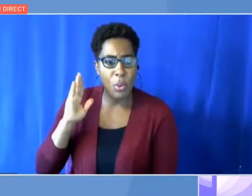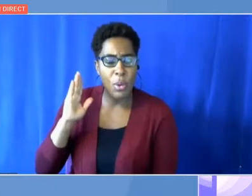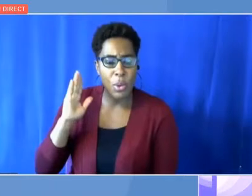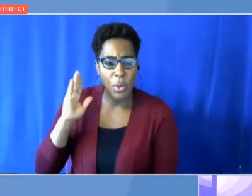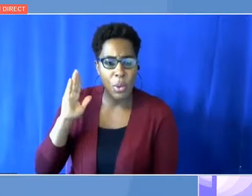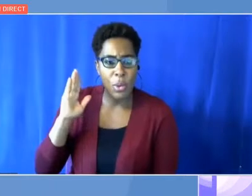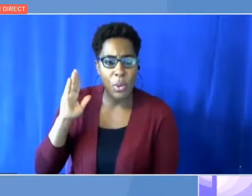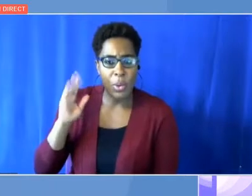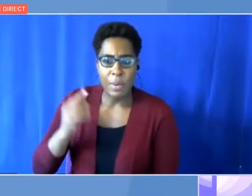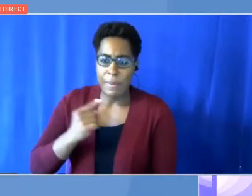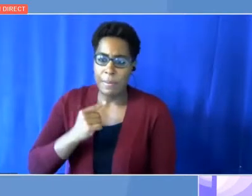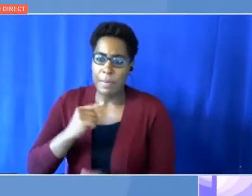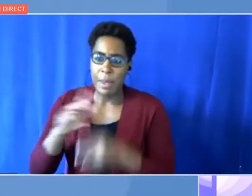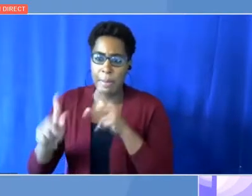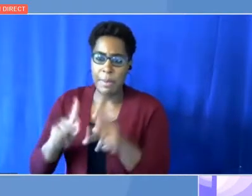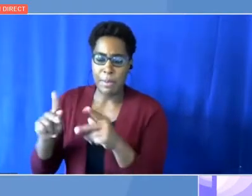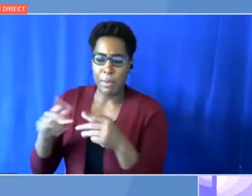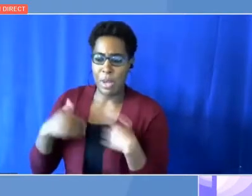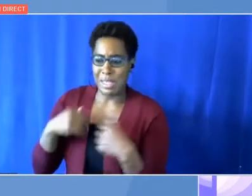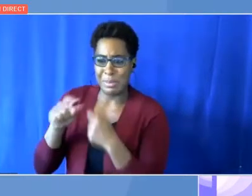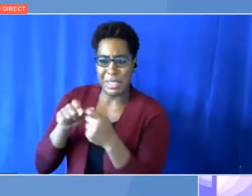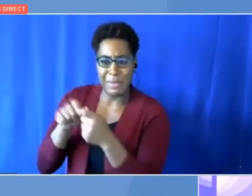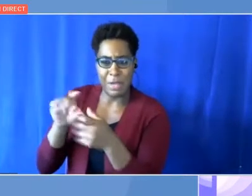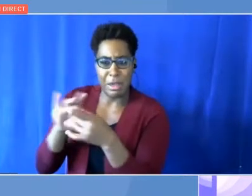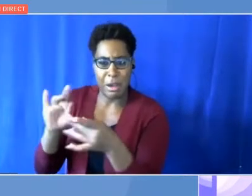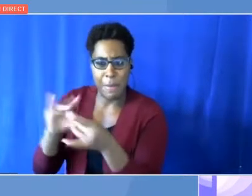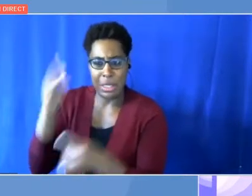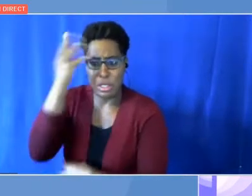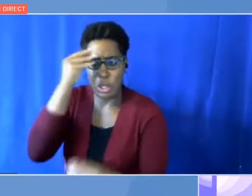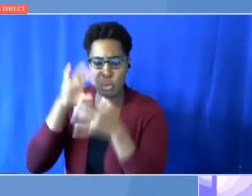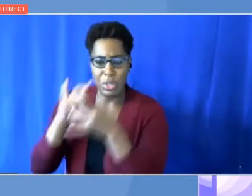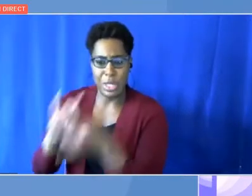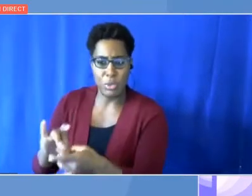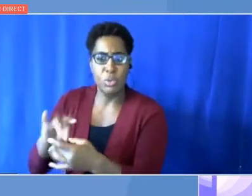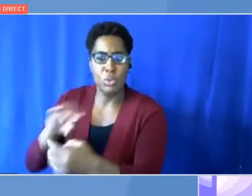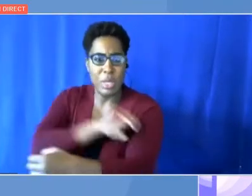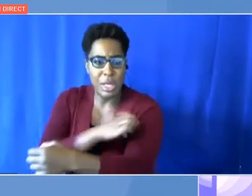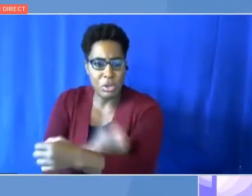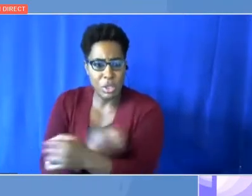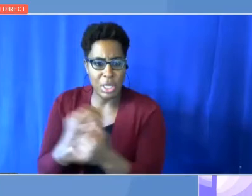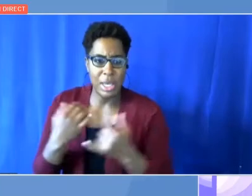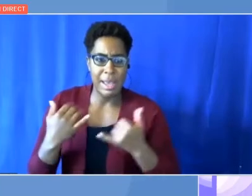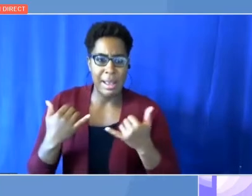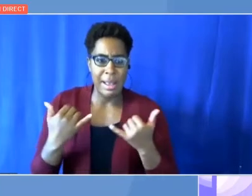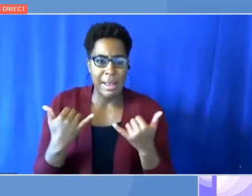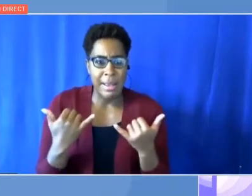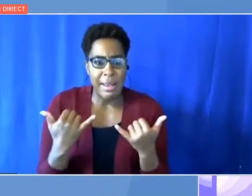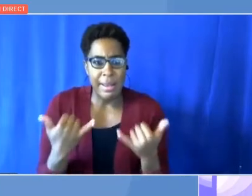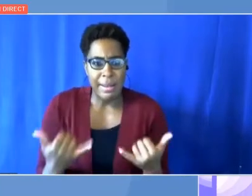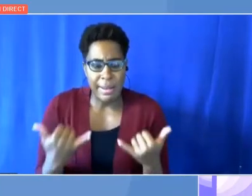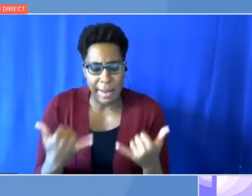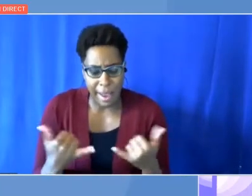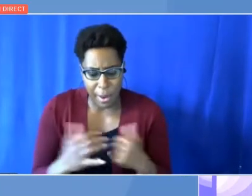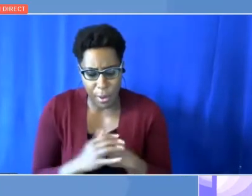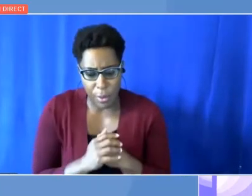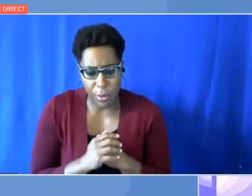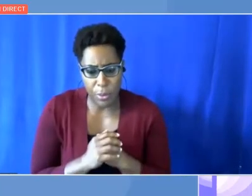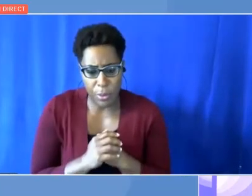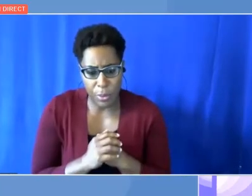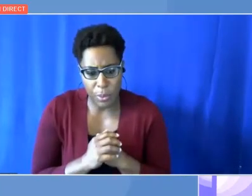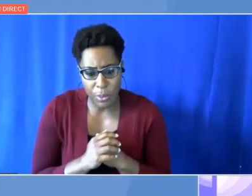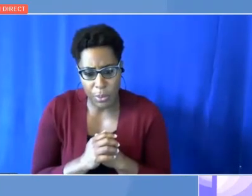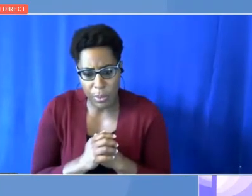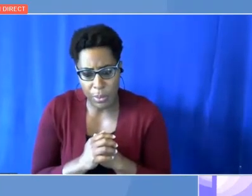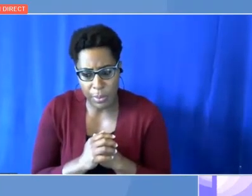Now, there are people that say that there will be a problem with renewables because of the intimacy. As the intimacy of